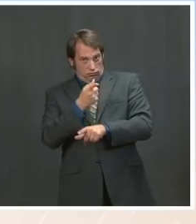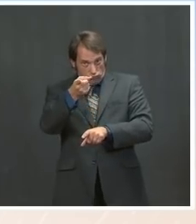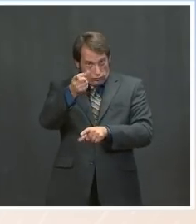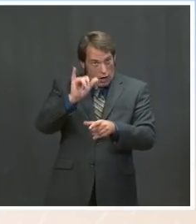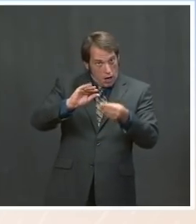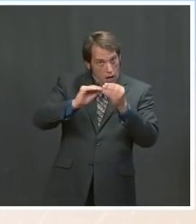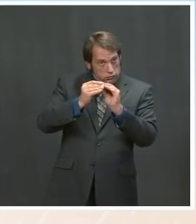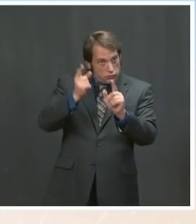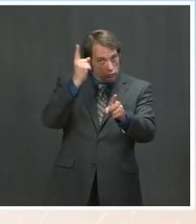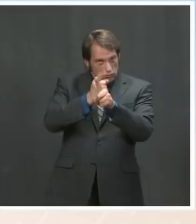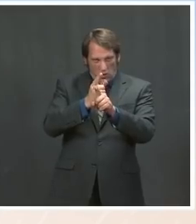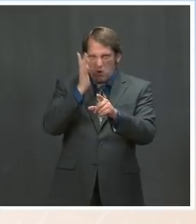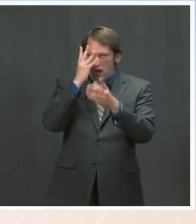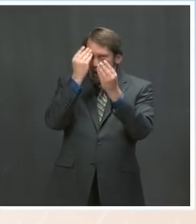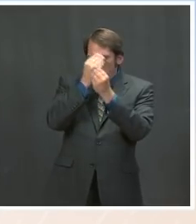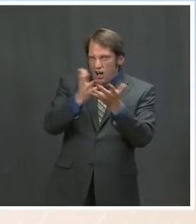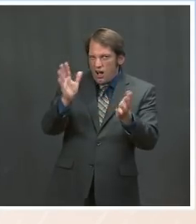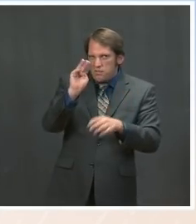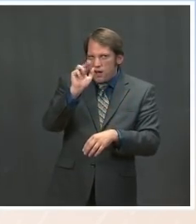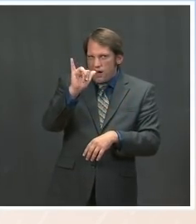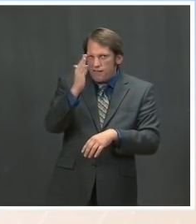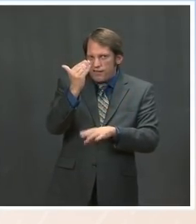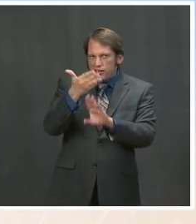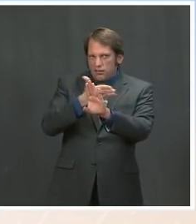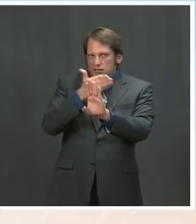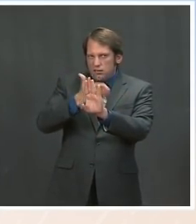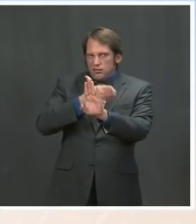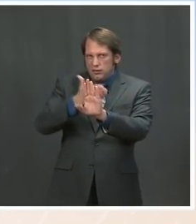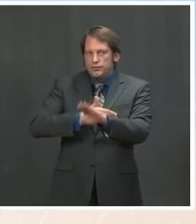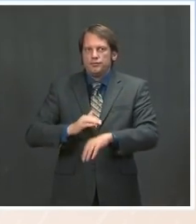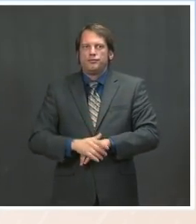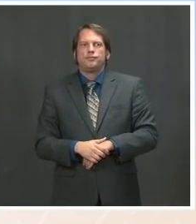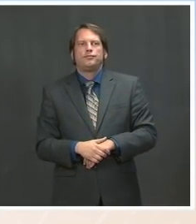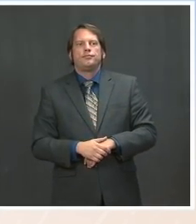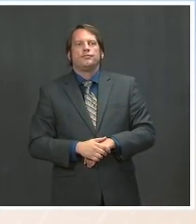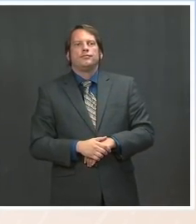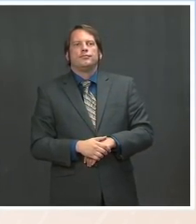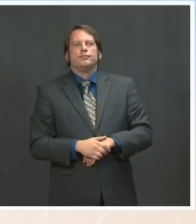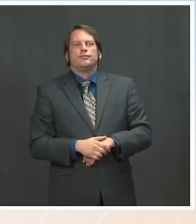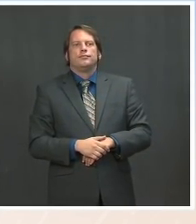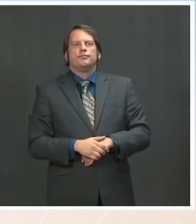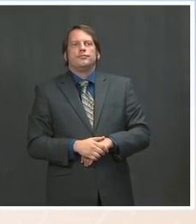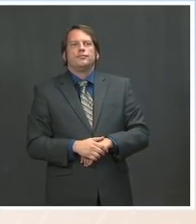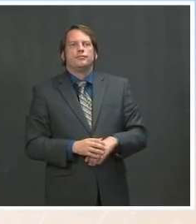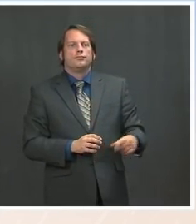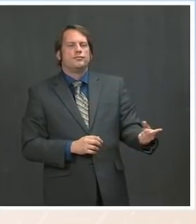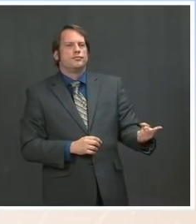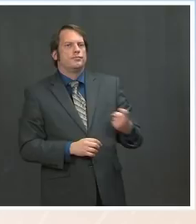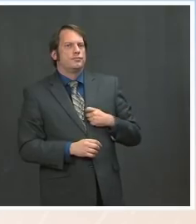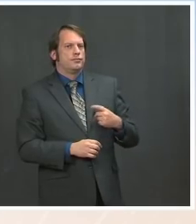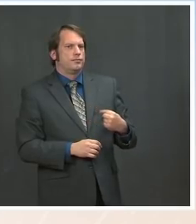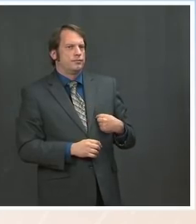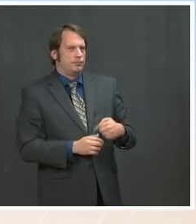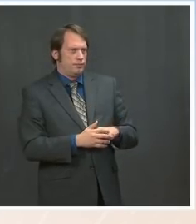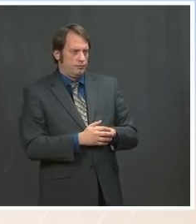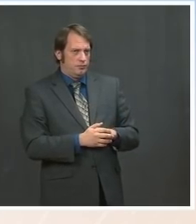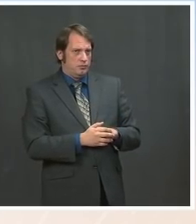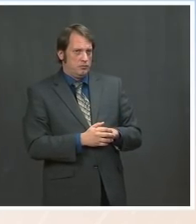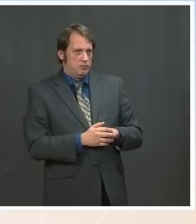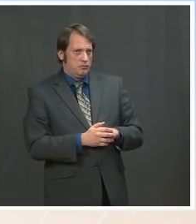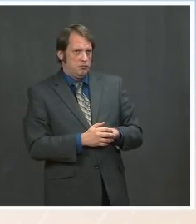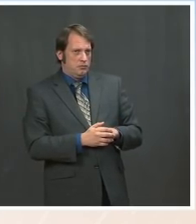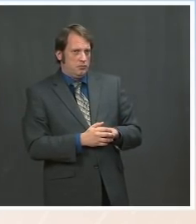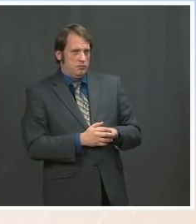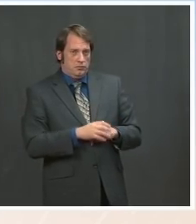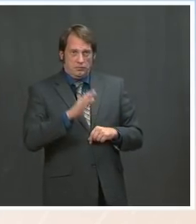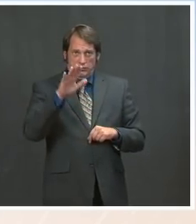aspirational, but clearly you thought it was possible, given the Secretary of State told Congress about it, the President committed to it. So why put a number out